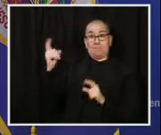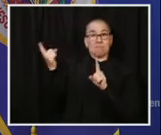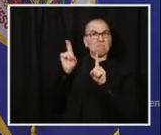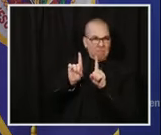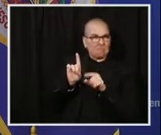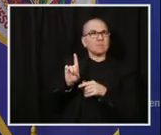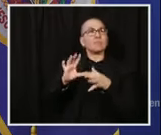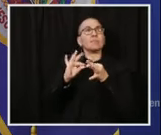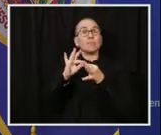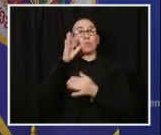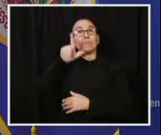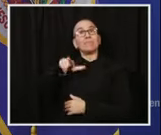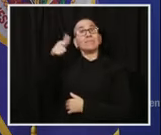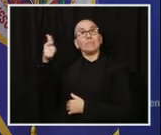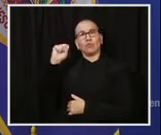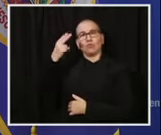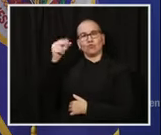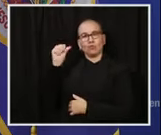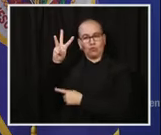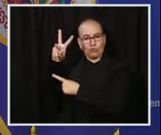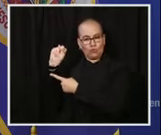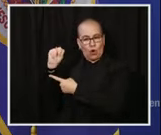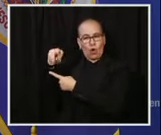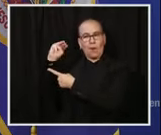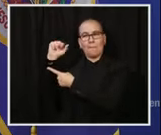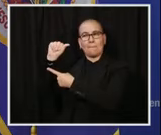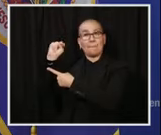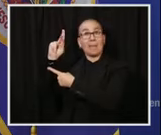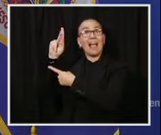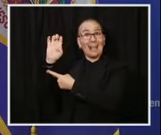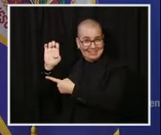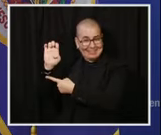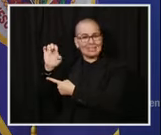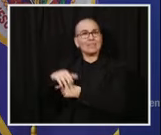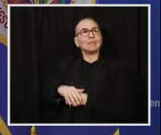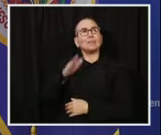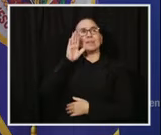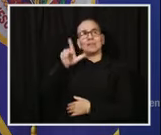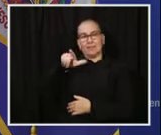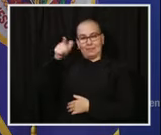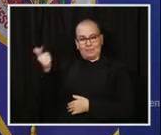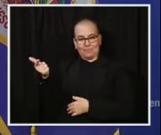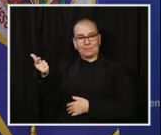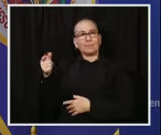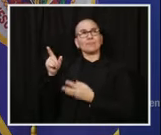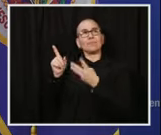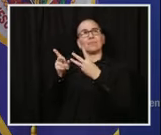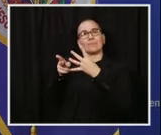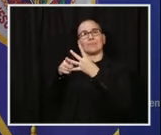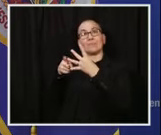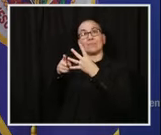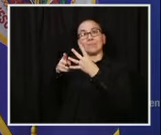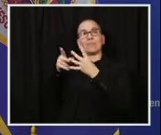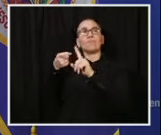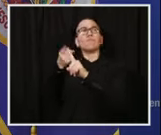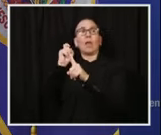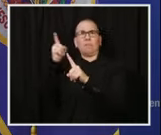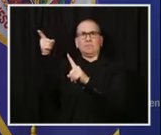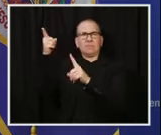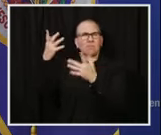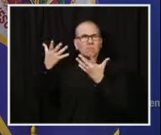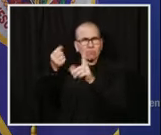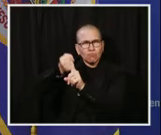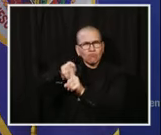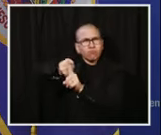the Guard's role in this. And then I think, and I hope all of you who hear this, two folks who understand this, what it means to care for our seniors,